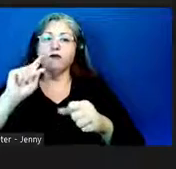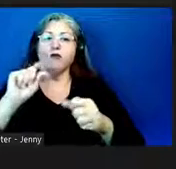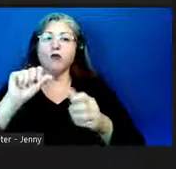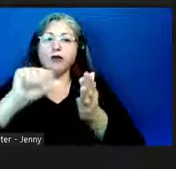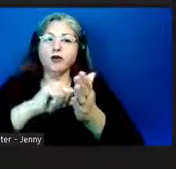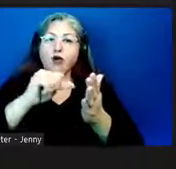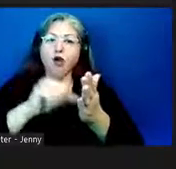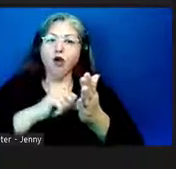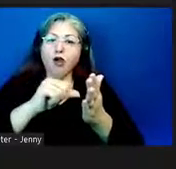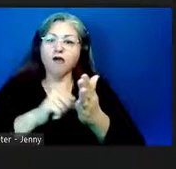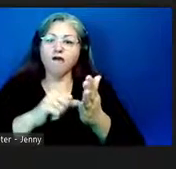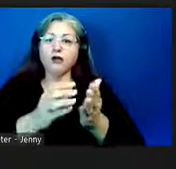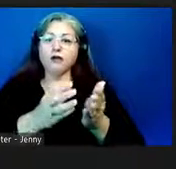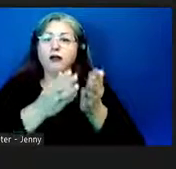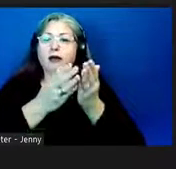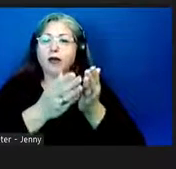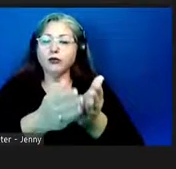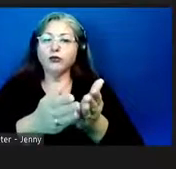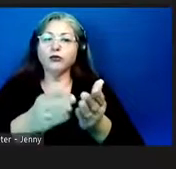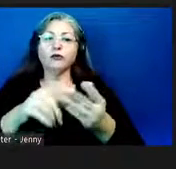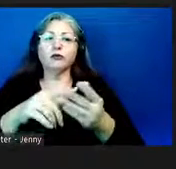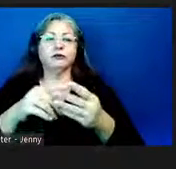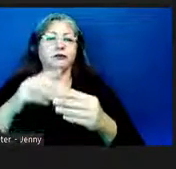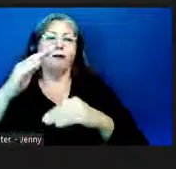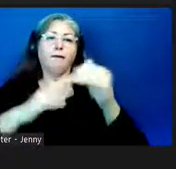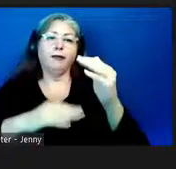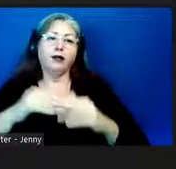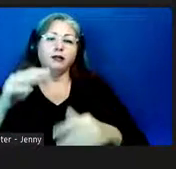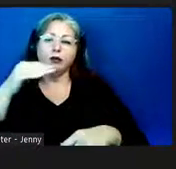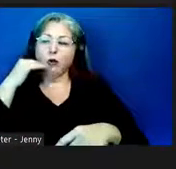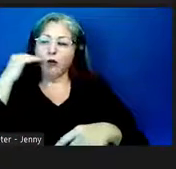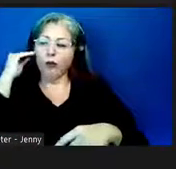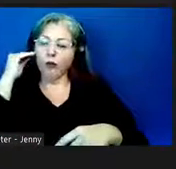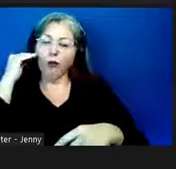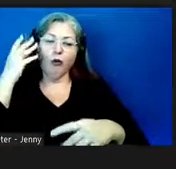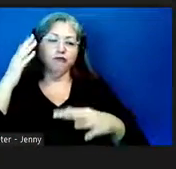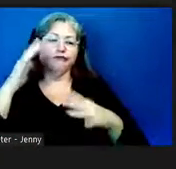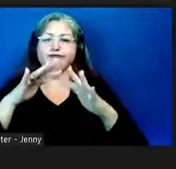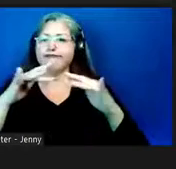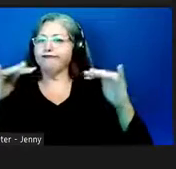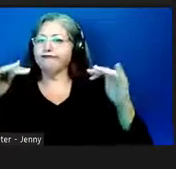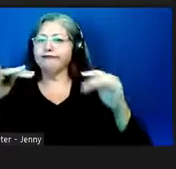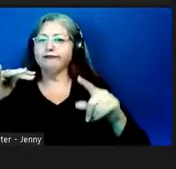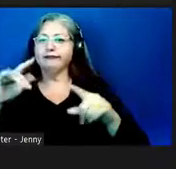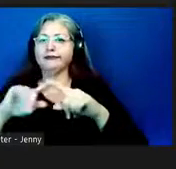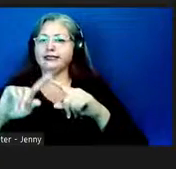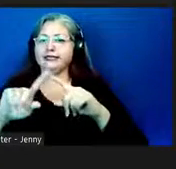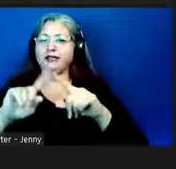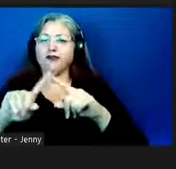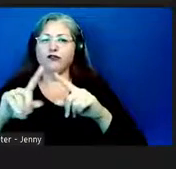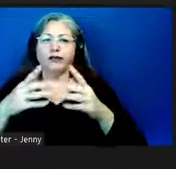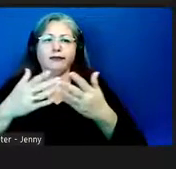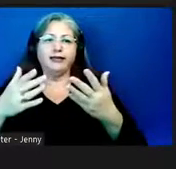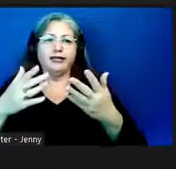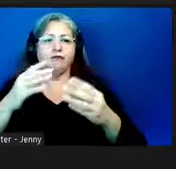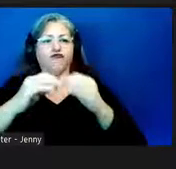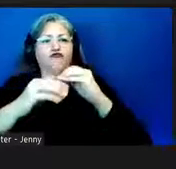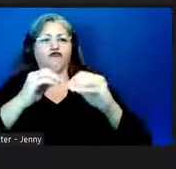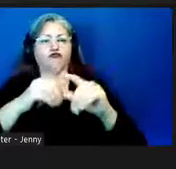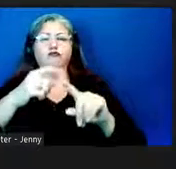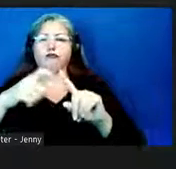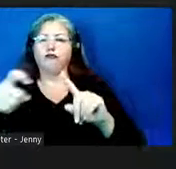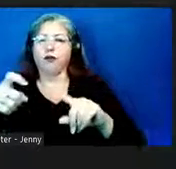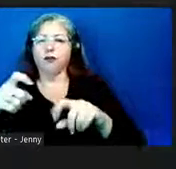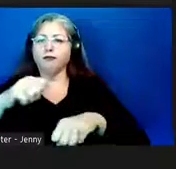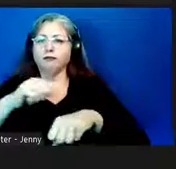canoes to carve many things build our homes and other kinds of crafts that needed to be done but